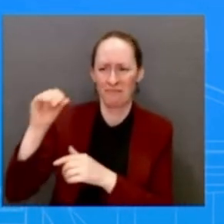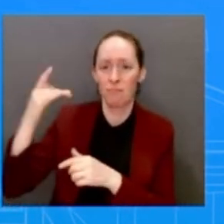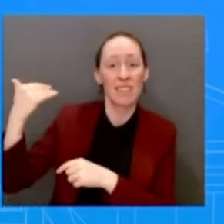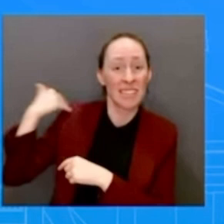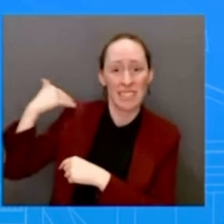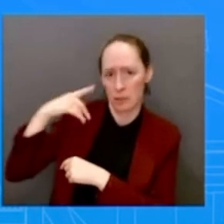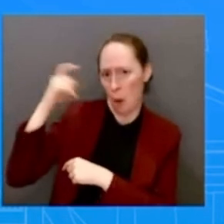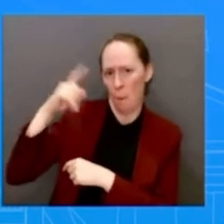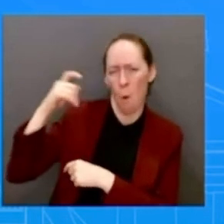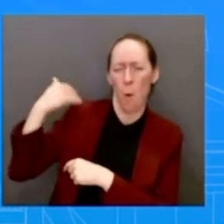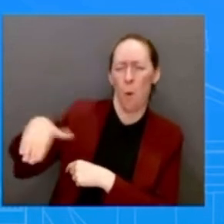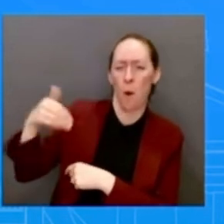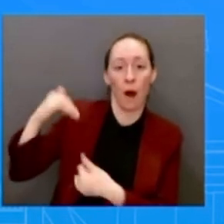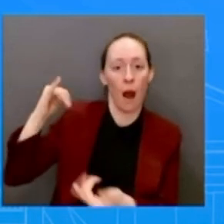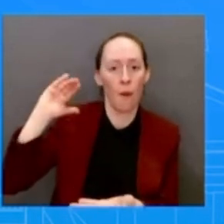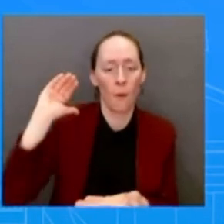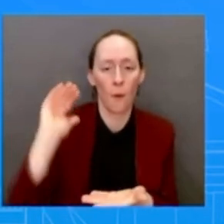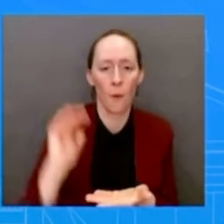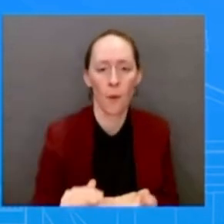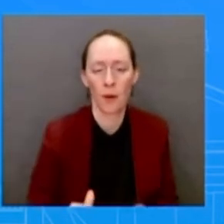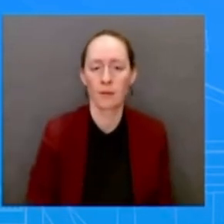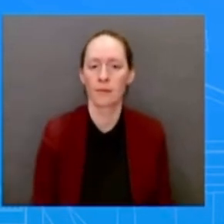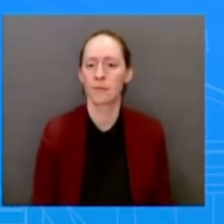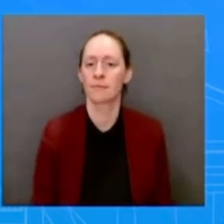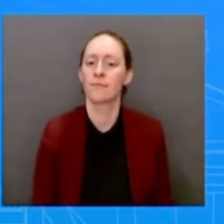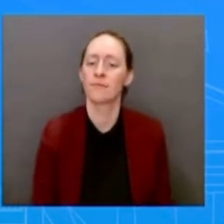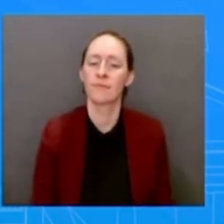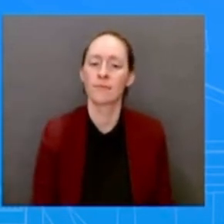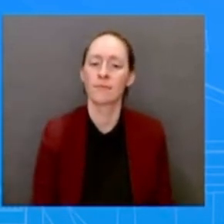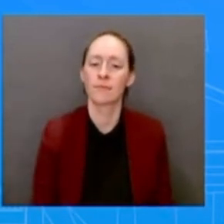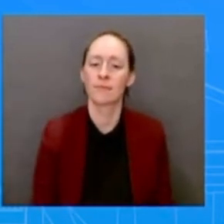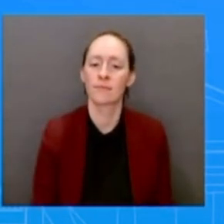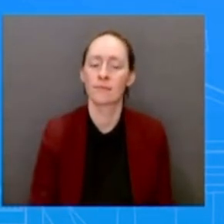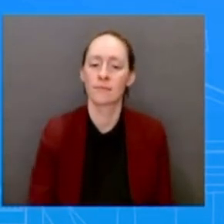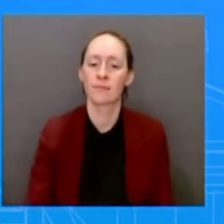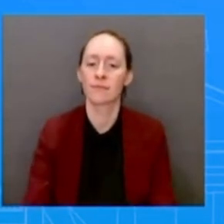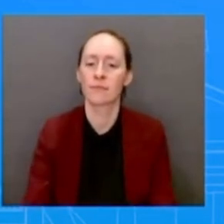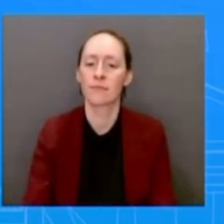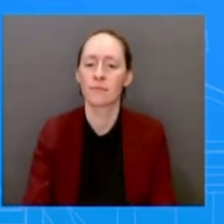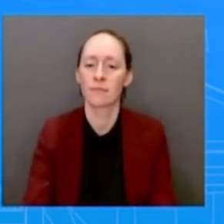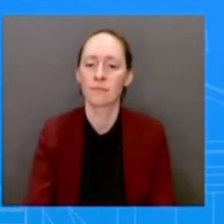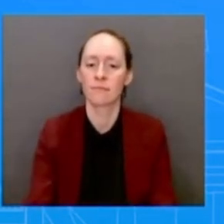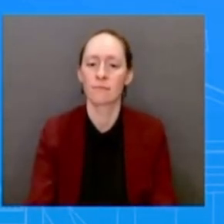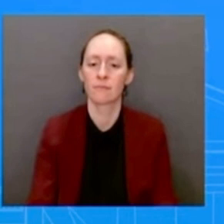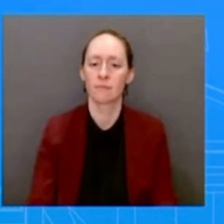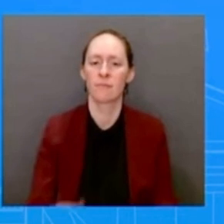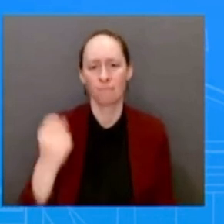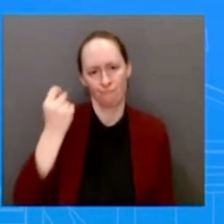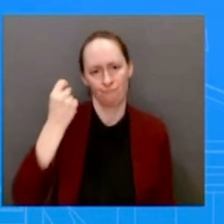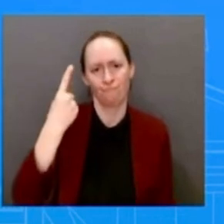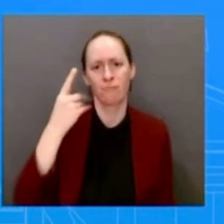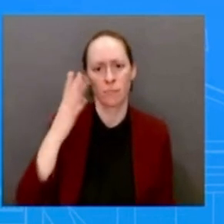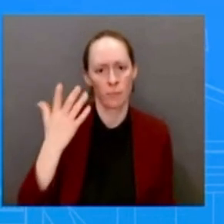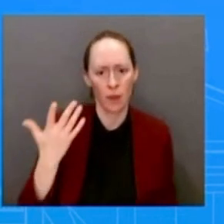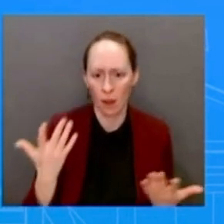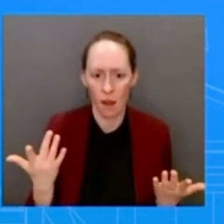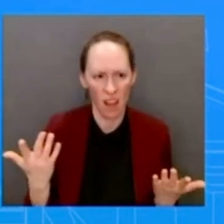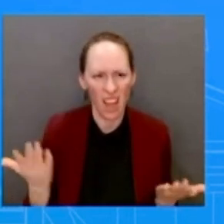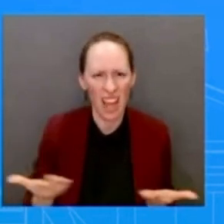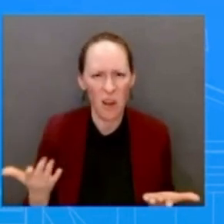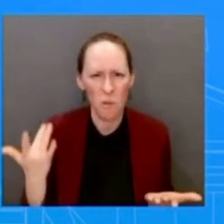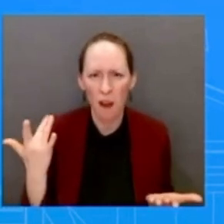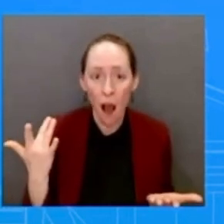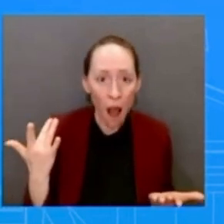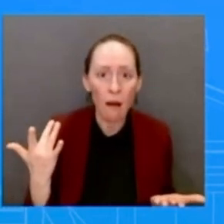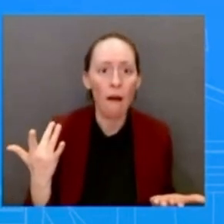we also understand that the way that we got here is because of COVID-19, is because of Russia's war against Ukraine. All of those